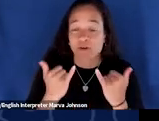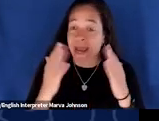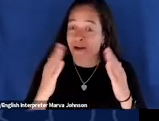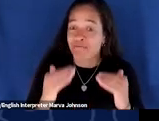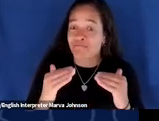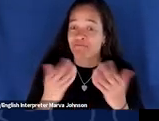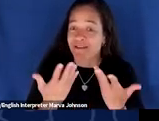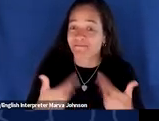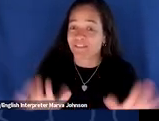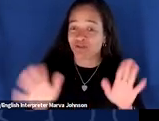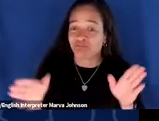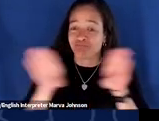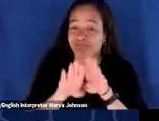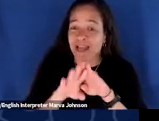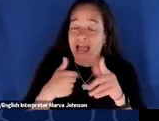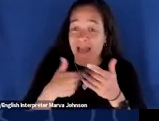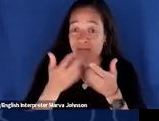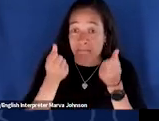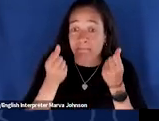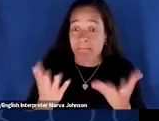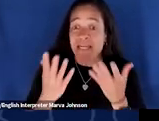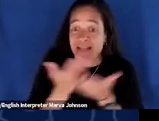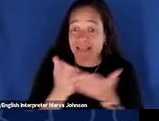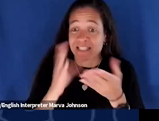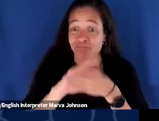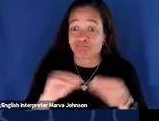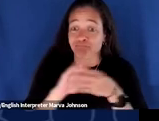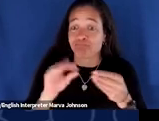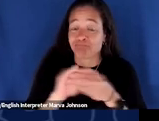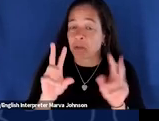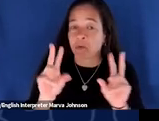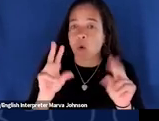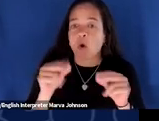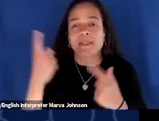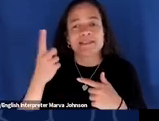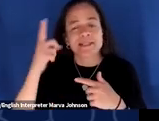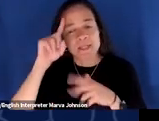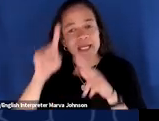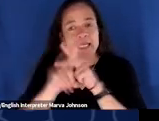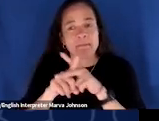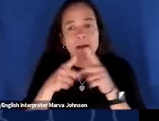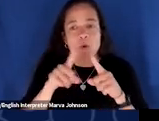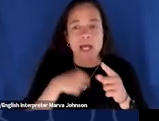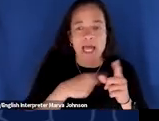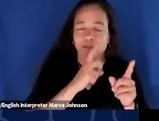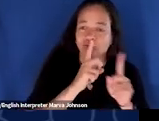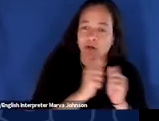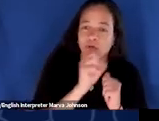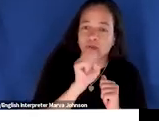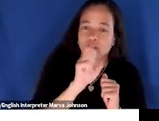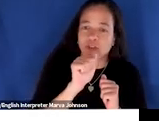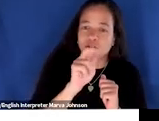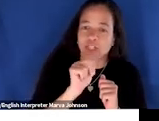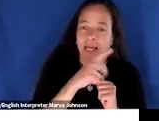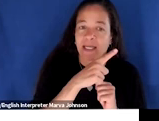you know i don't have a ton of things that i want to say here except something that you know came up when i was talking with sean and that you know really hit me he